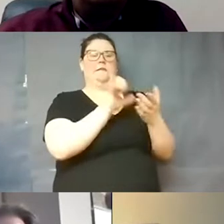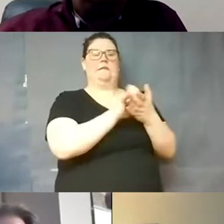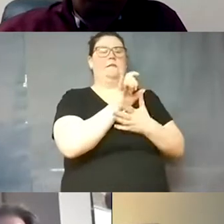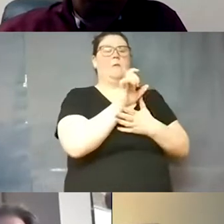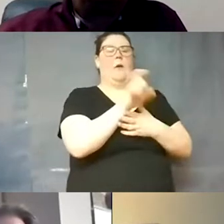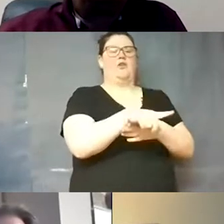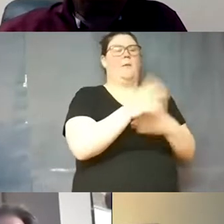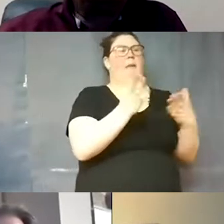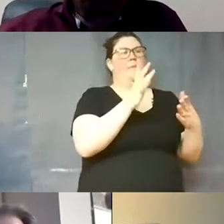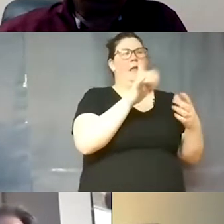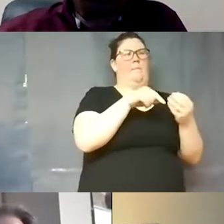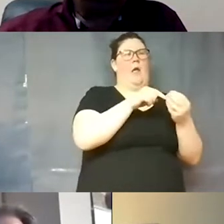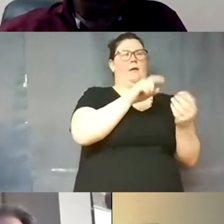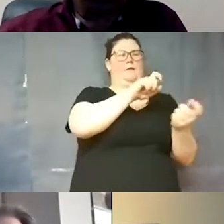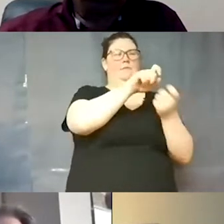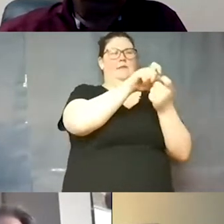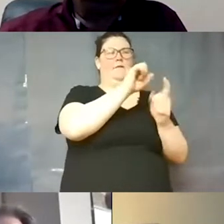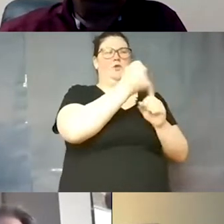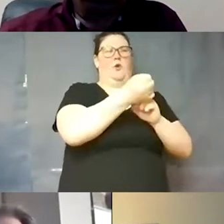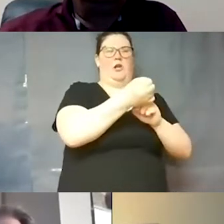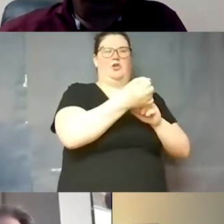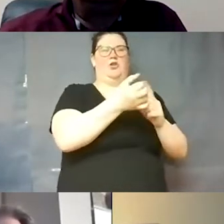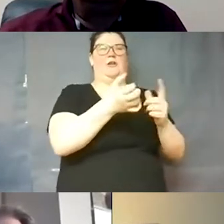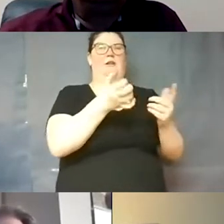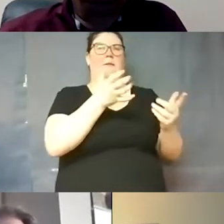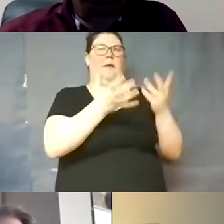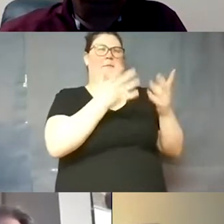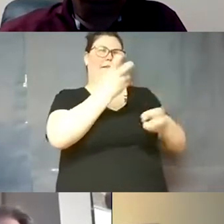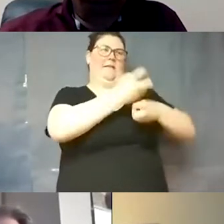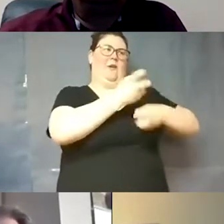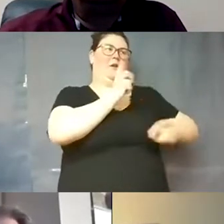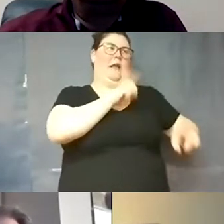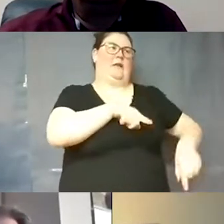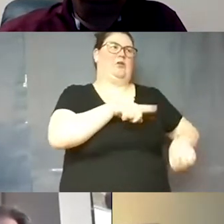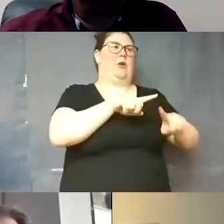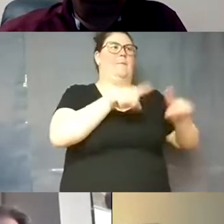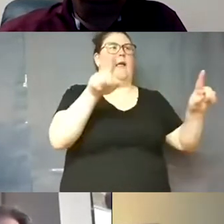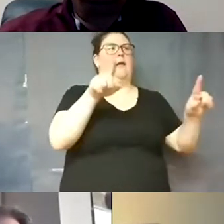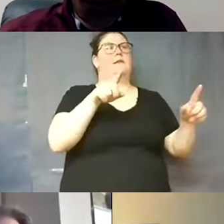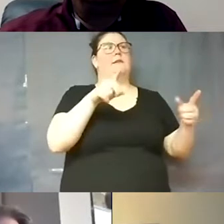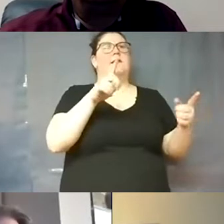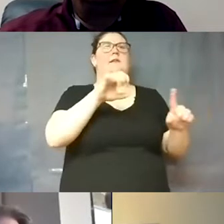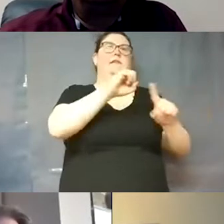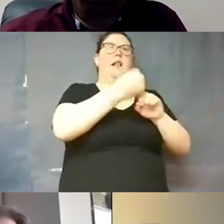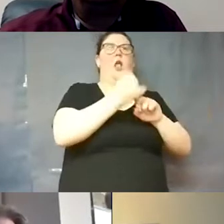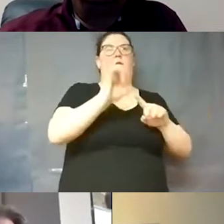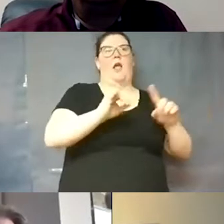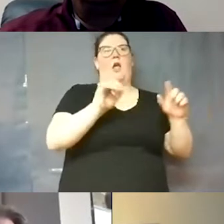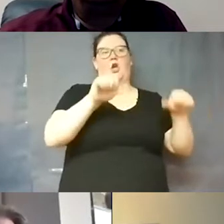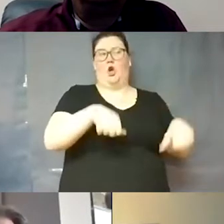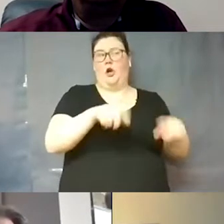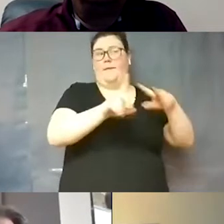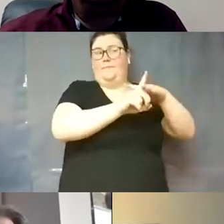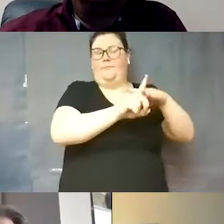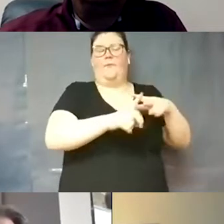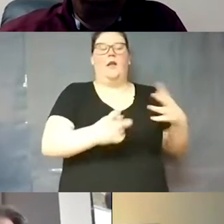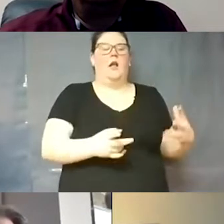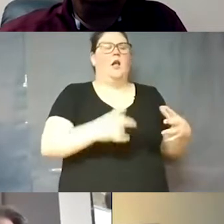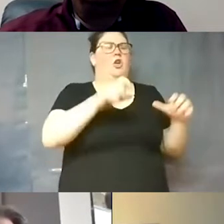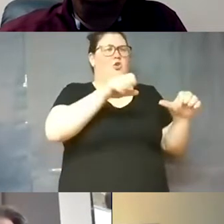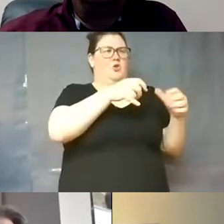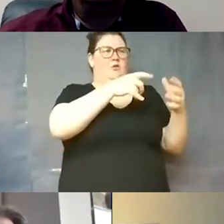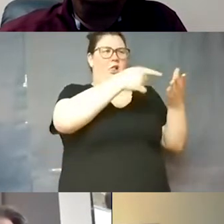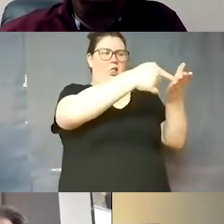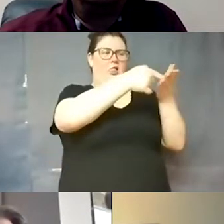specific situation so it might be difficult to answer but but that's certainly scenario that could come up could you please discuss or explain